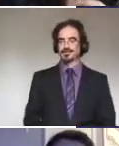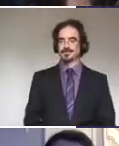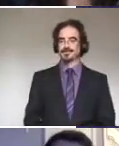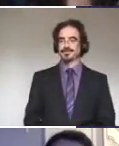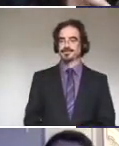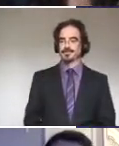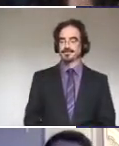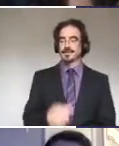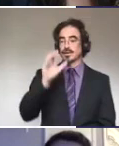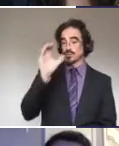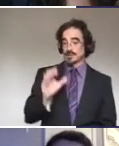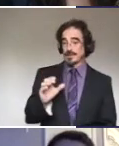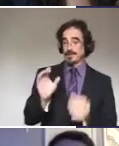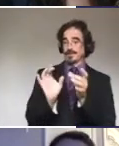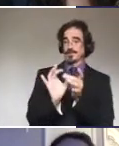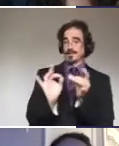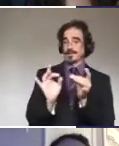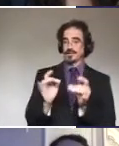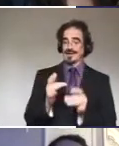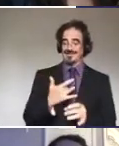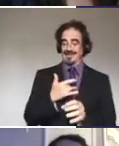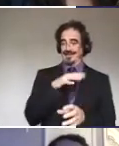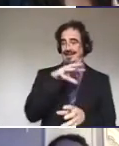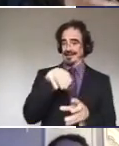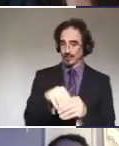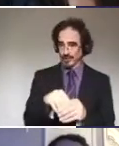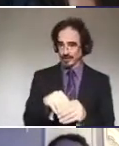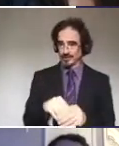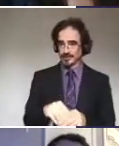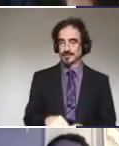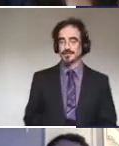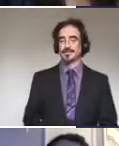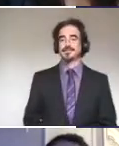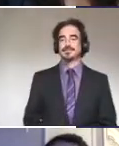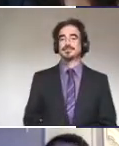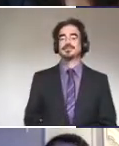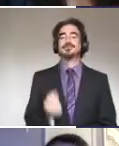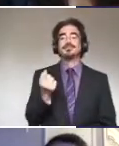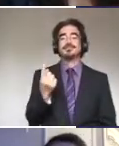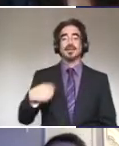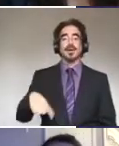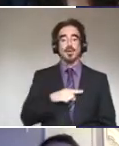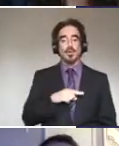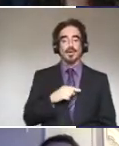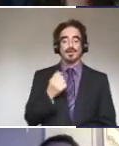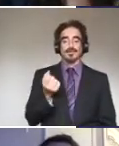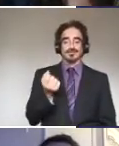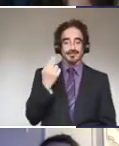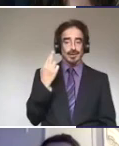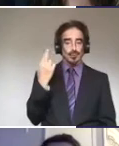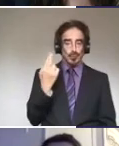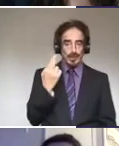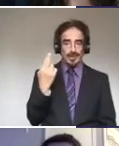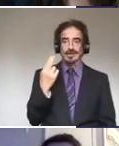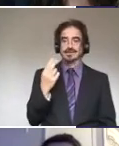mentioned that feeling, Christina mentioned feeling included. We realize that it takes more effort to